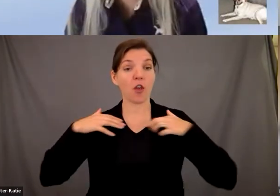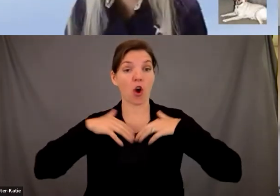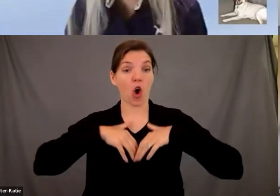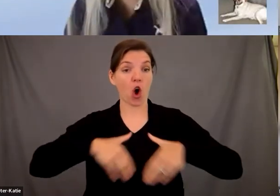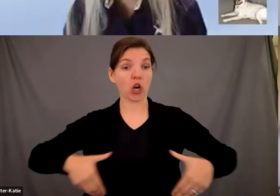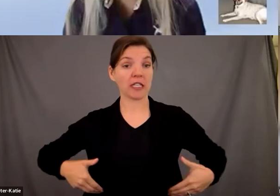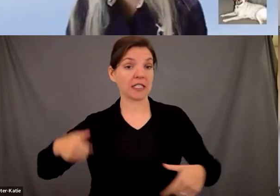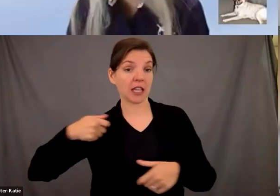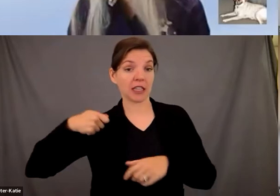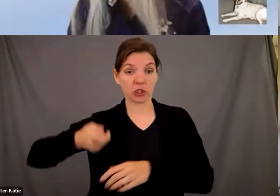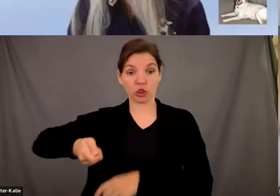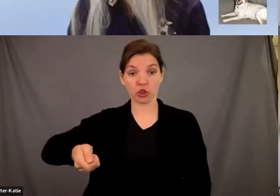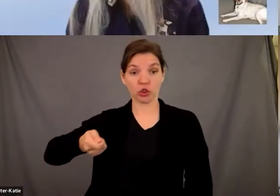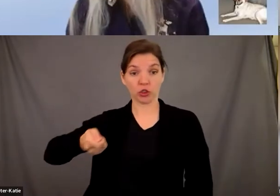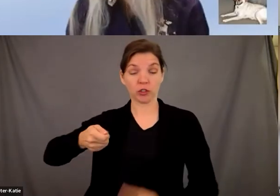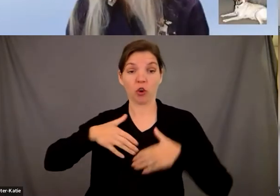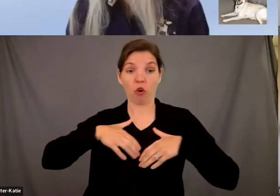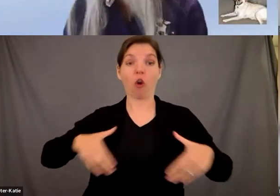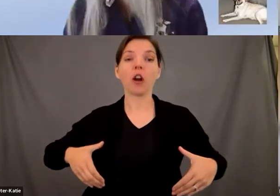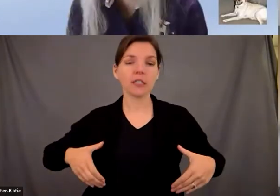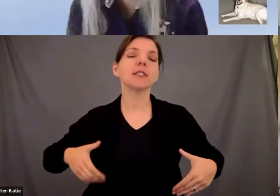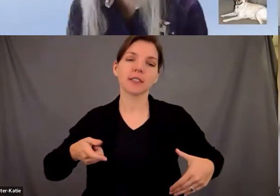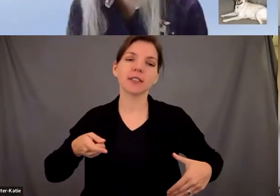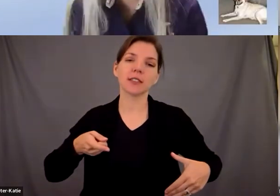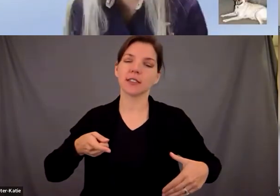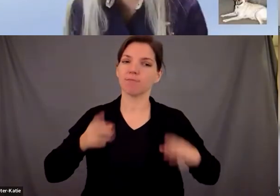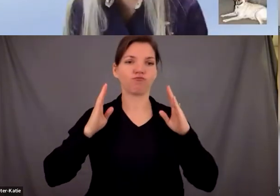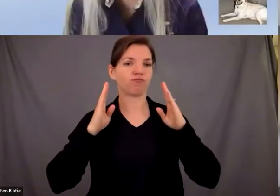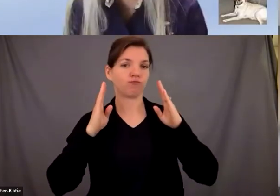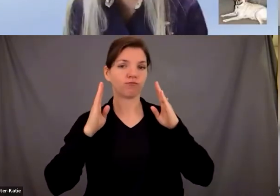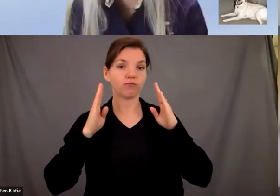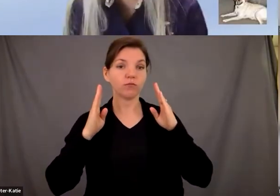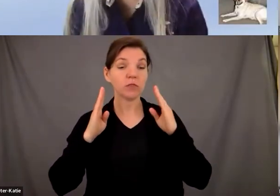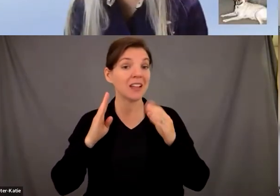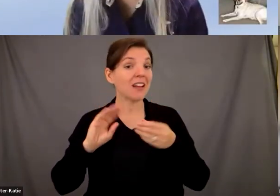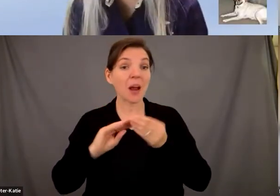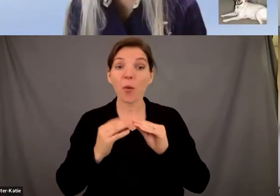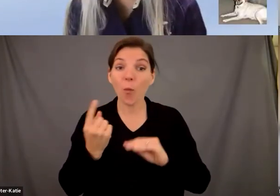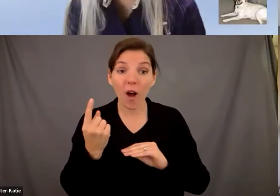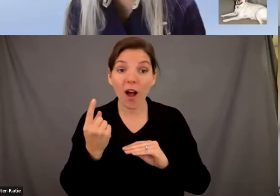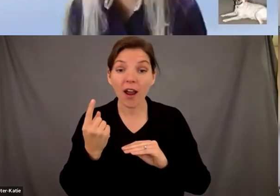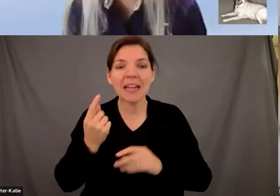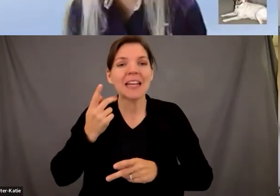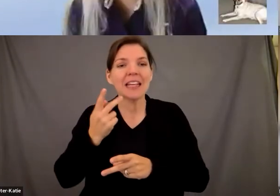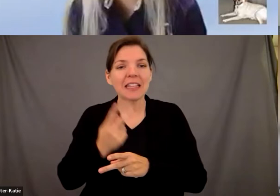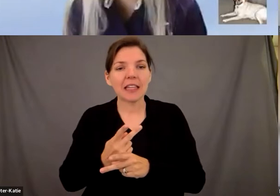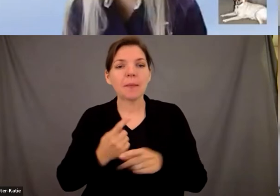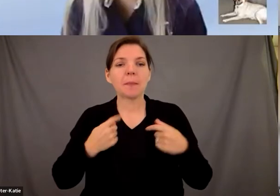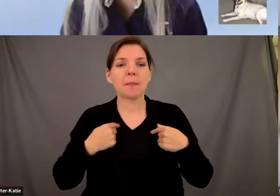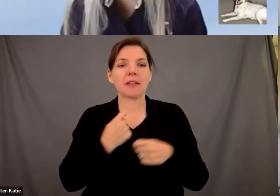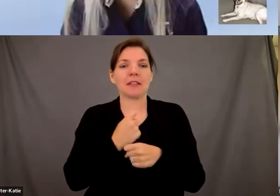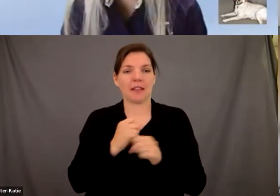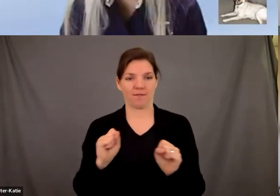um his primary job is to keeping keeping me safe and kind of um away from different